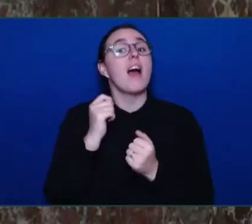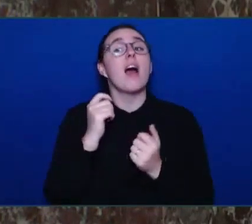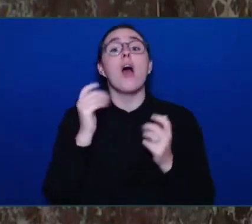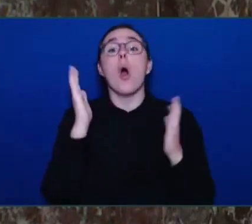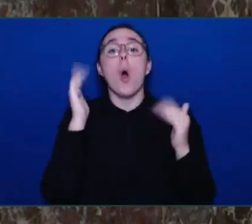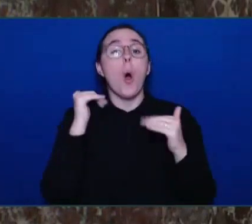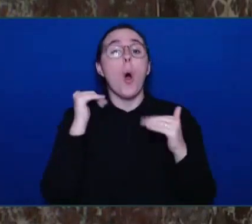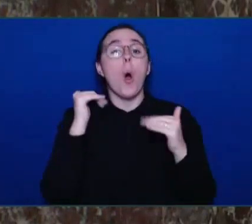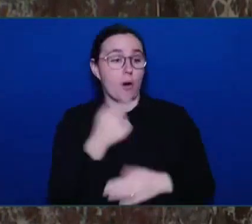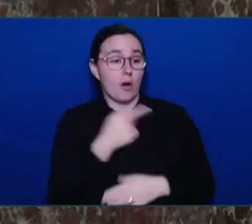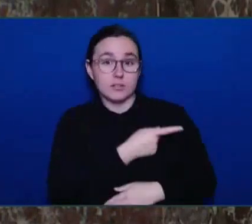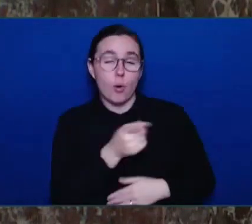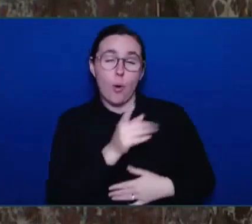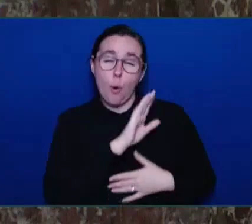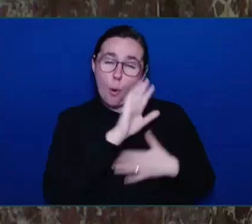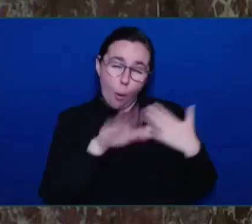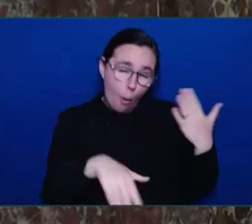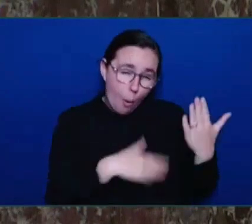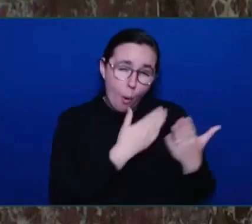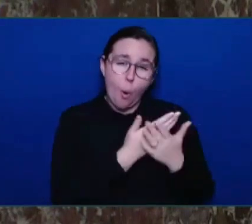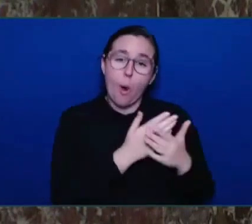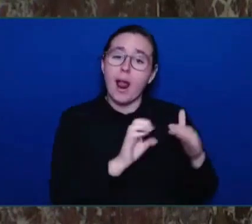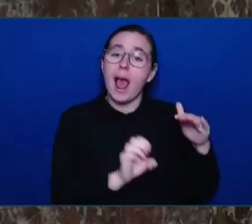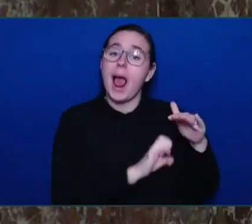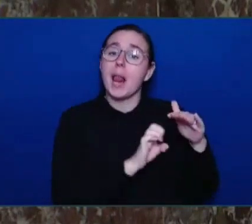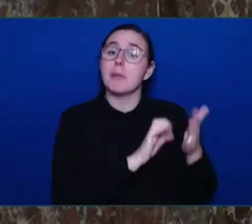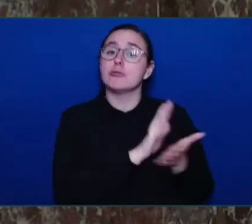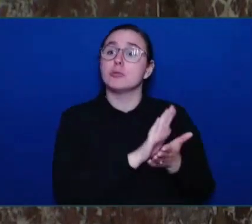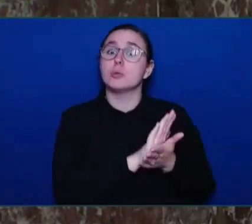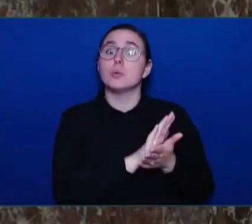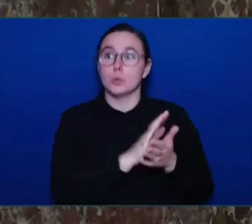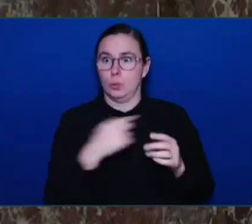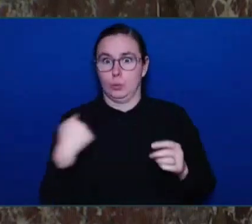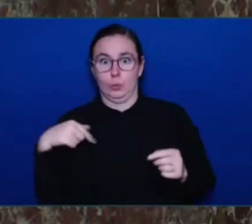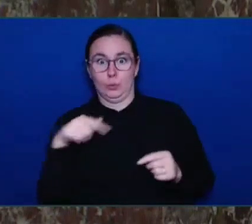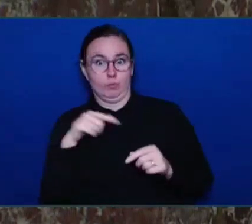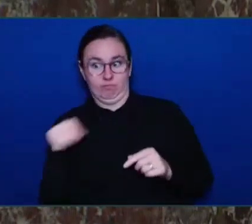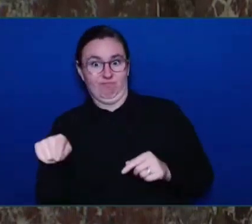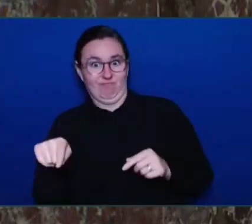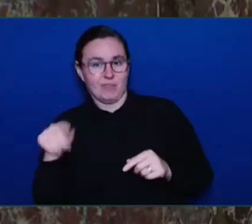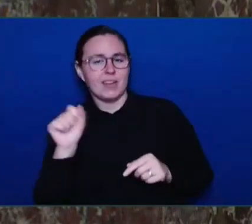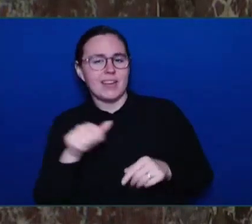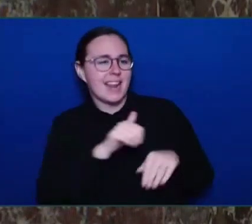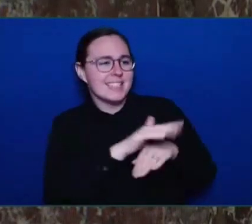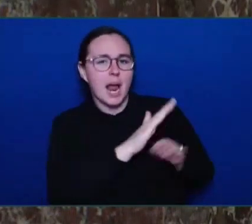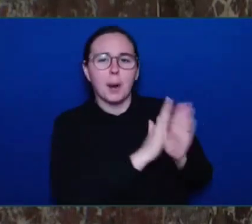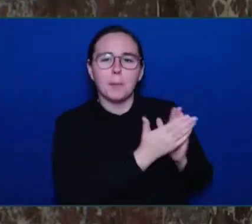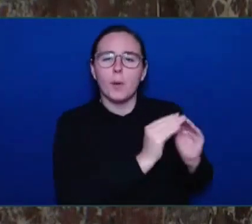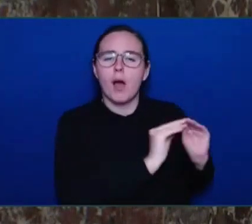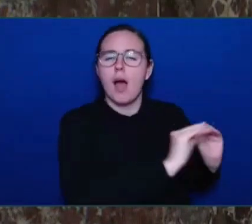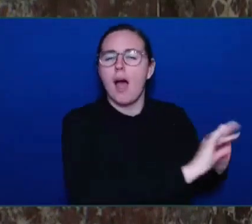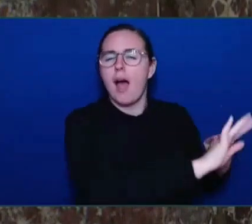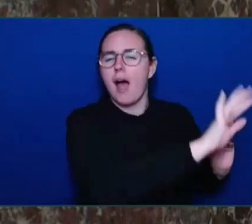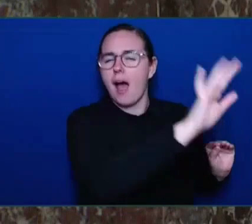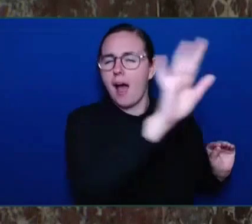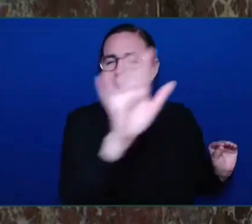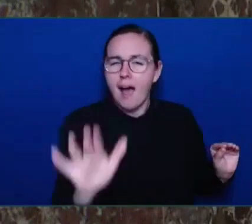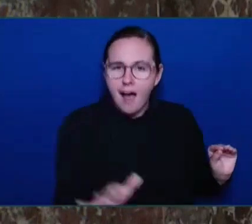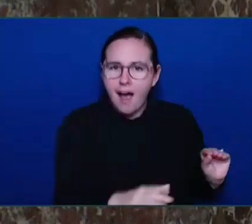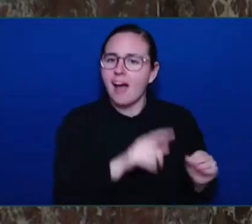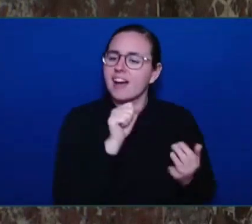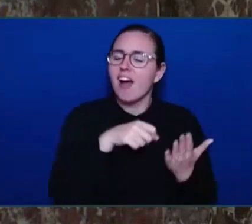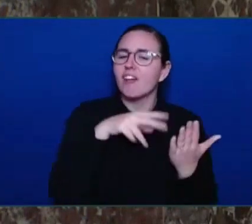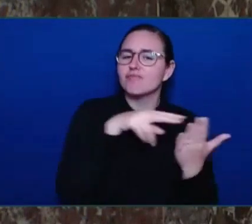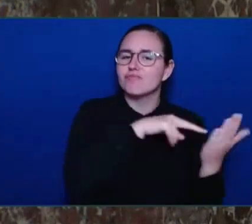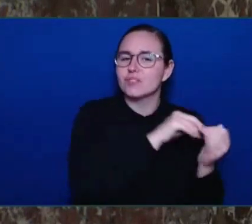taking on other projects. They're seeking artist submissions for an art exhibition called Your Art,